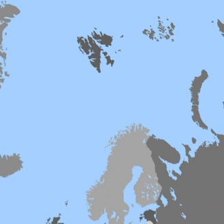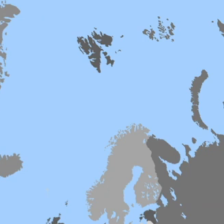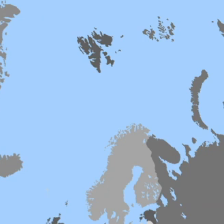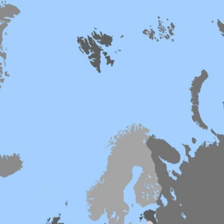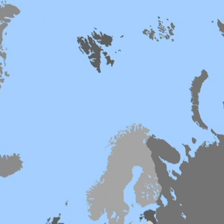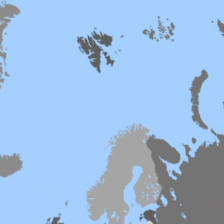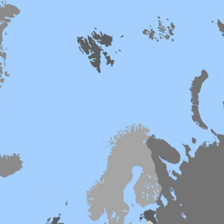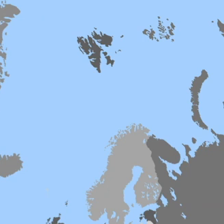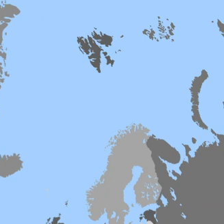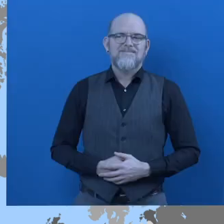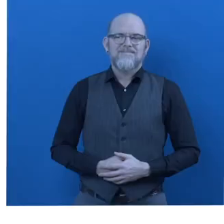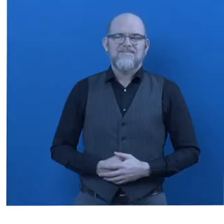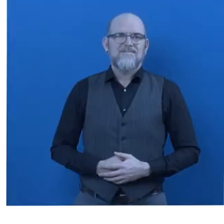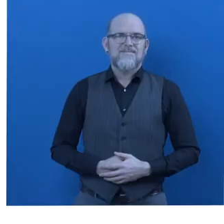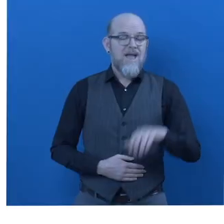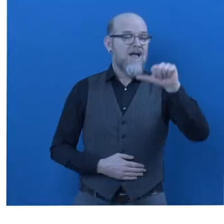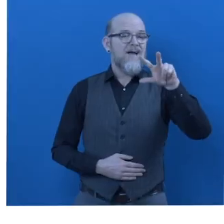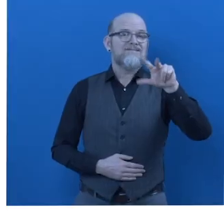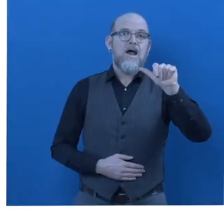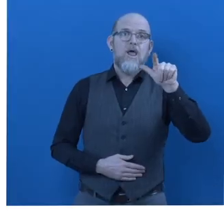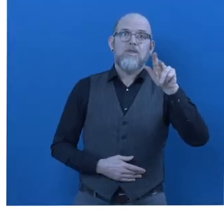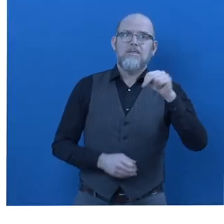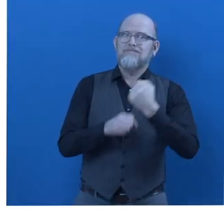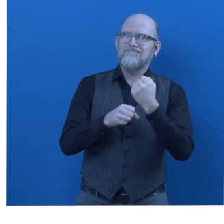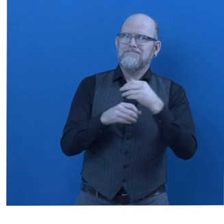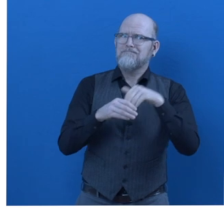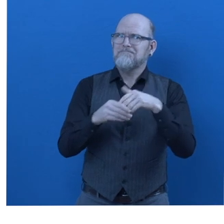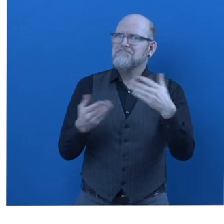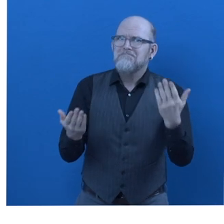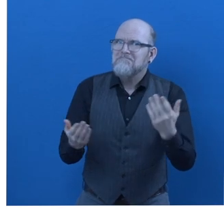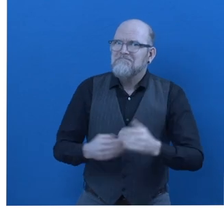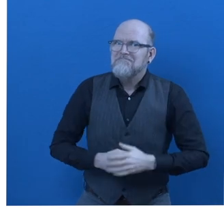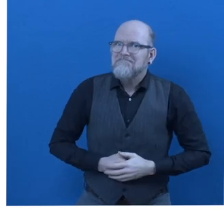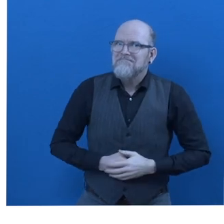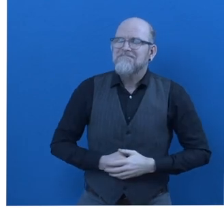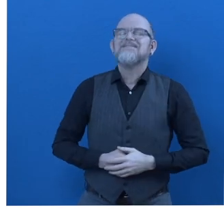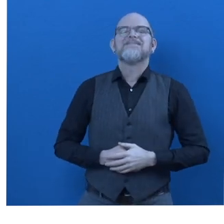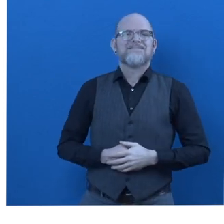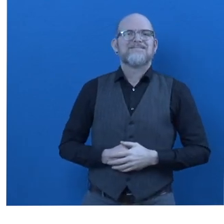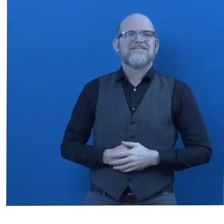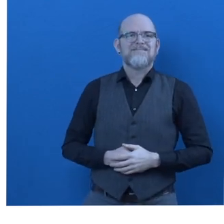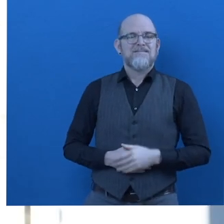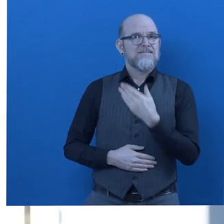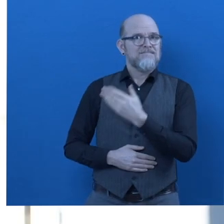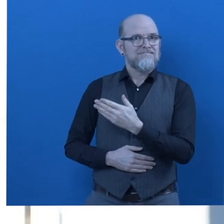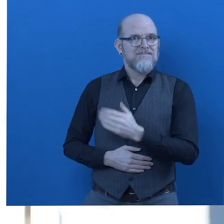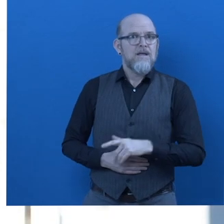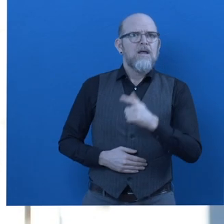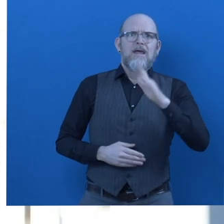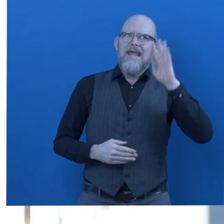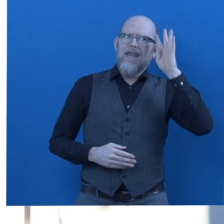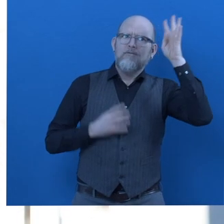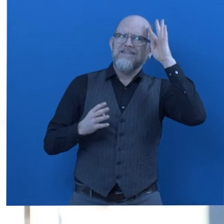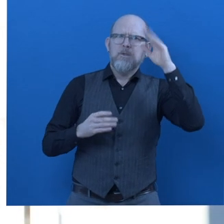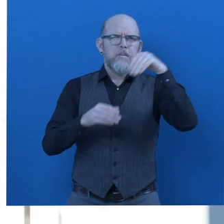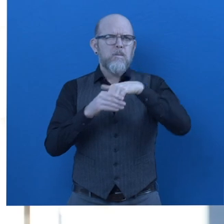employers. What is Avalon Employment about? Sean Waltschall, CEO of Avalon. The innovation is